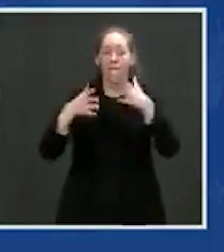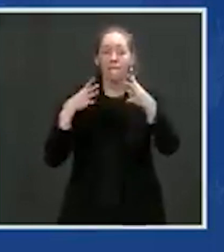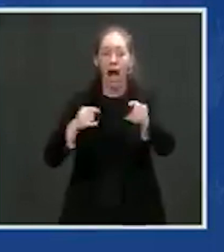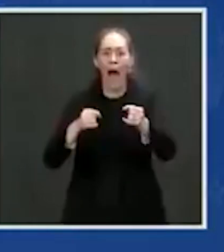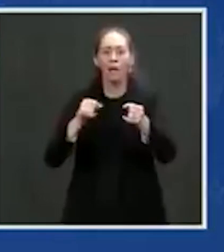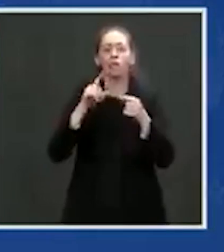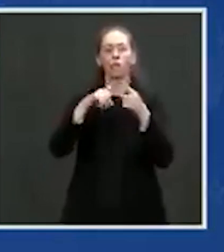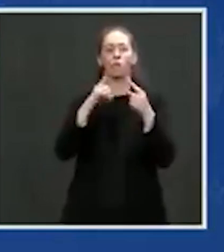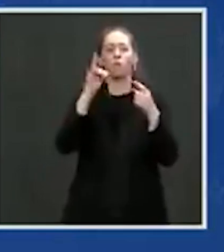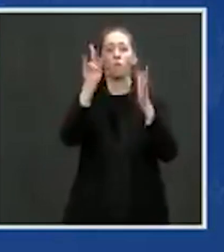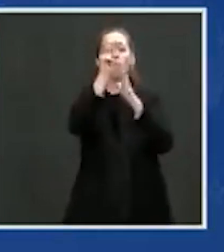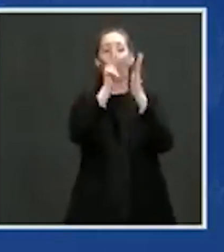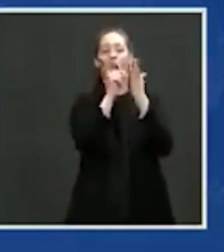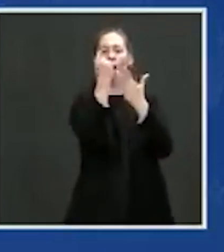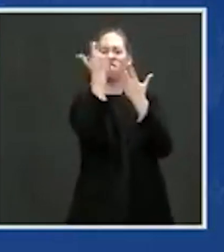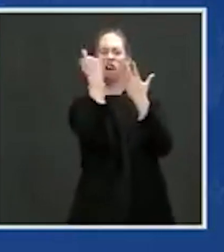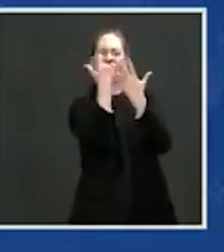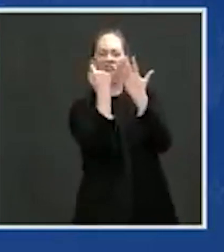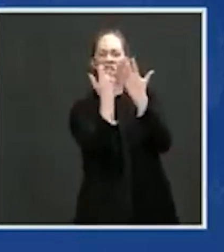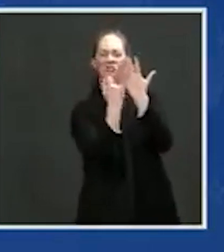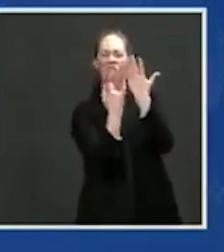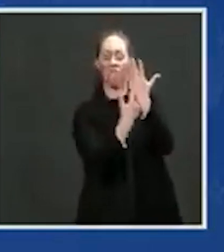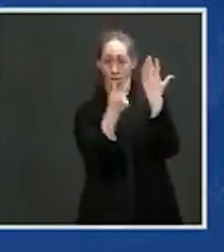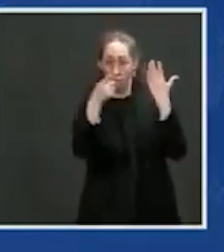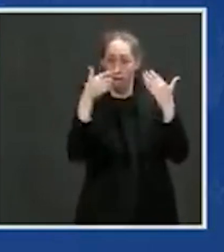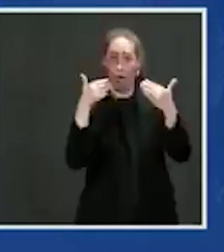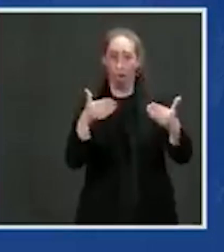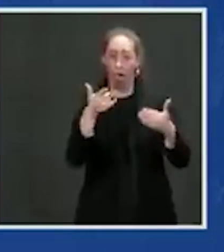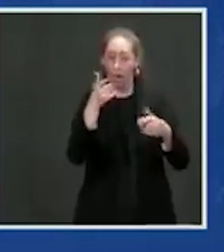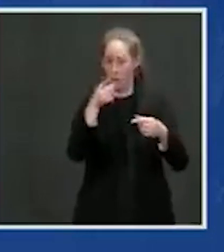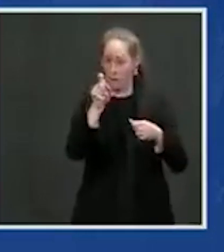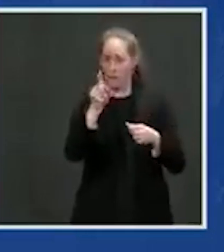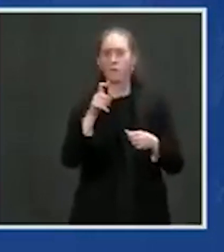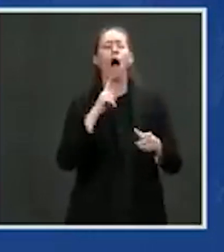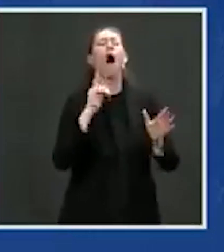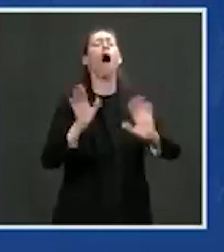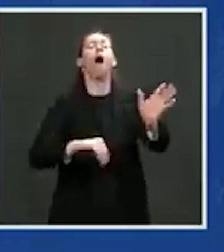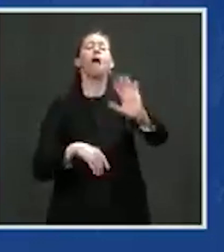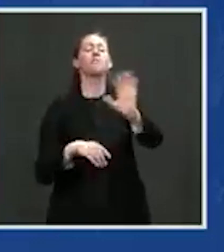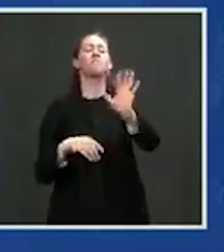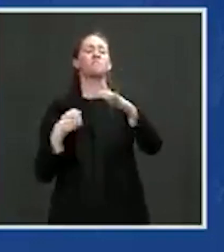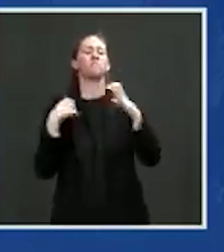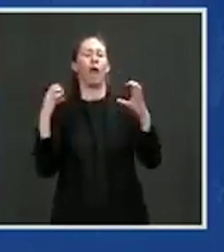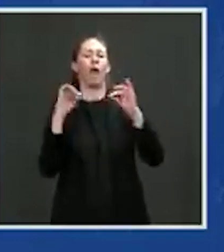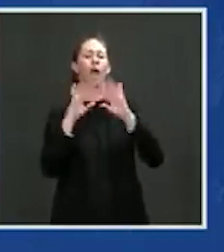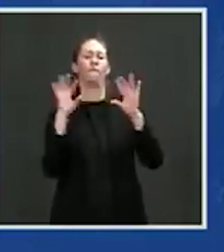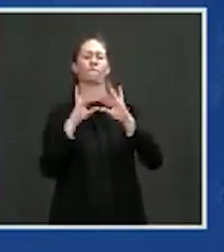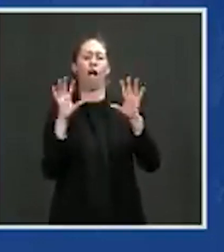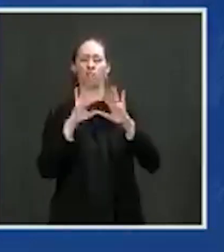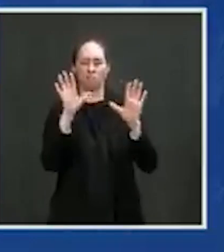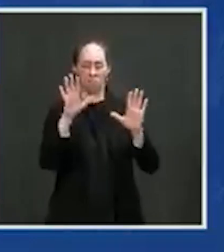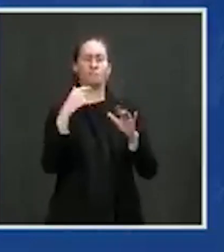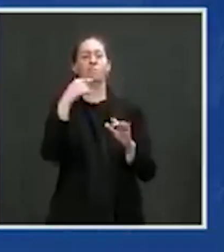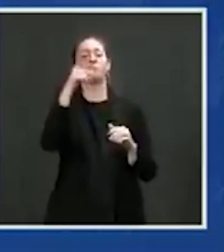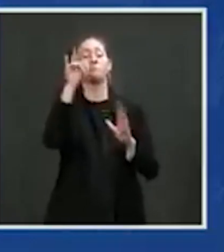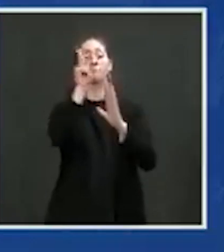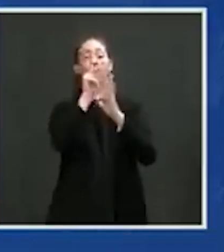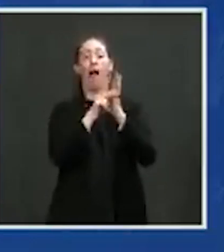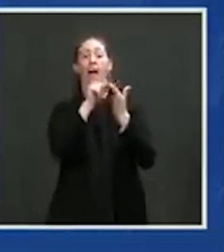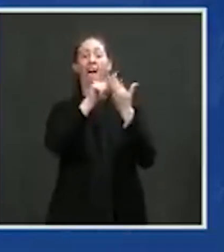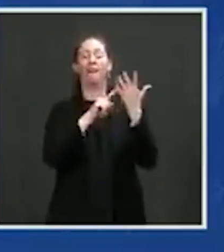all the policies are underway. We're not helping at all. Did not slow up the amount of immigration and as many people coming